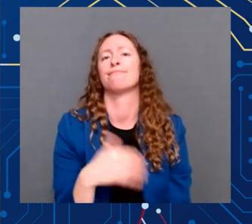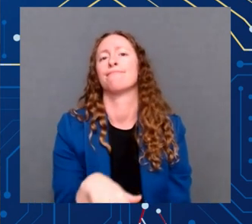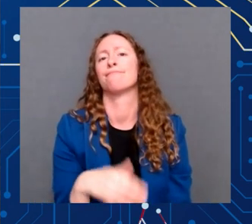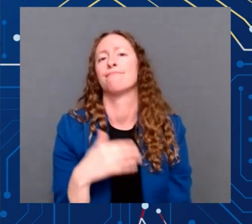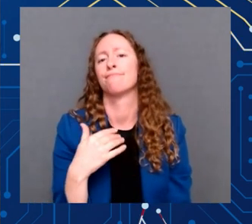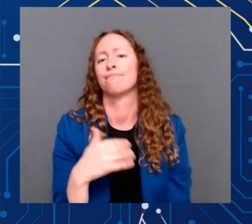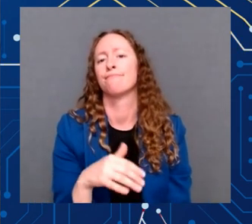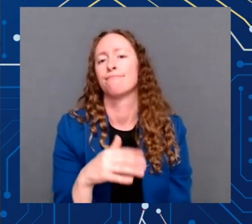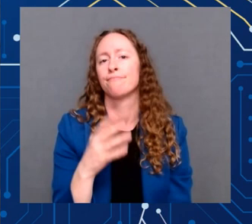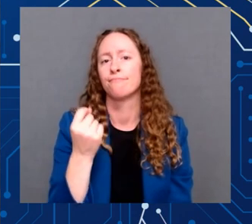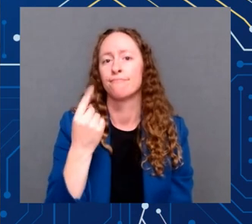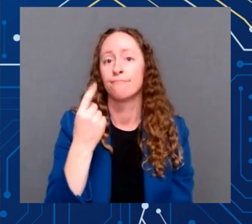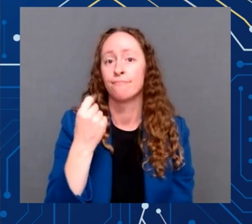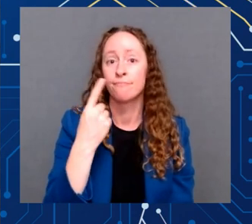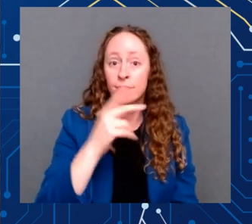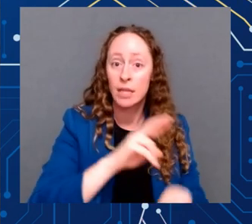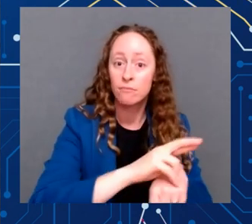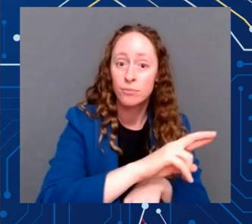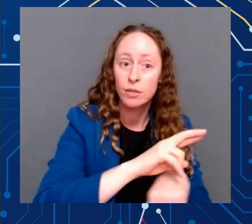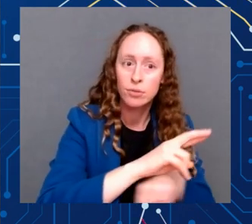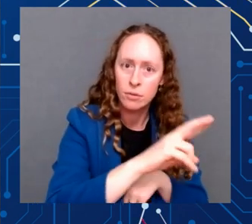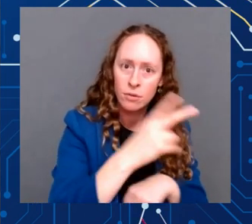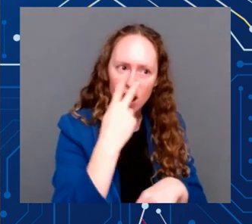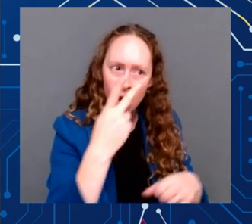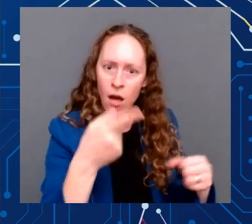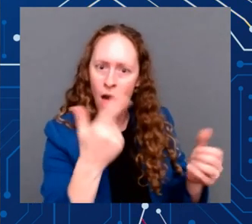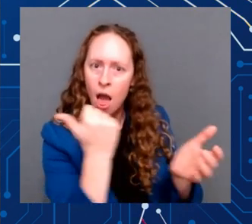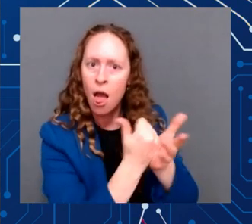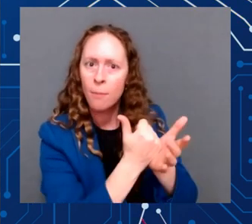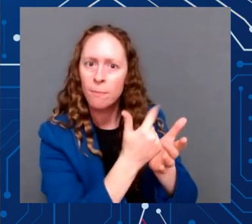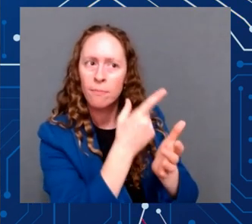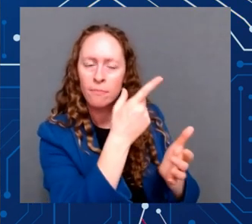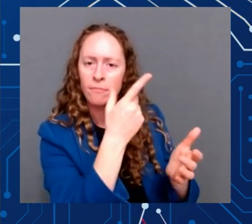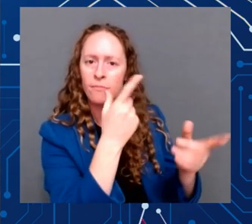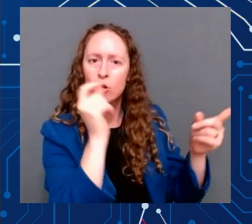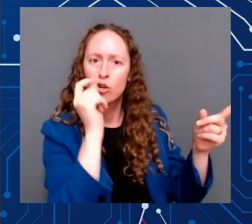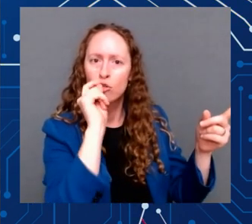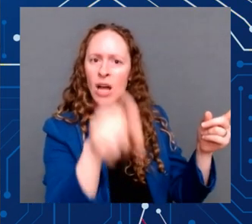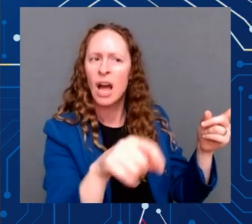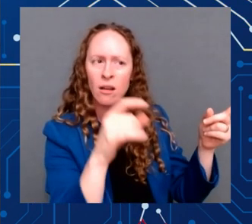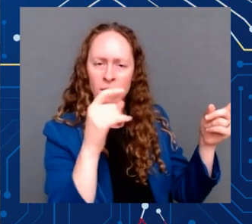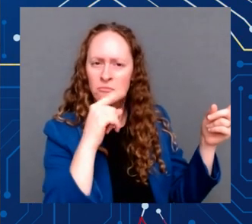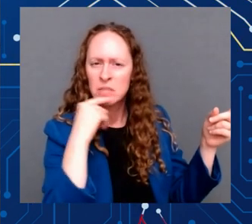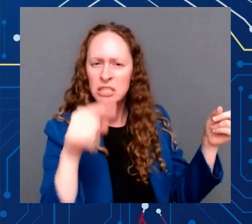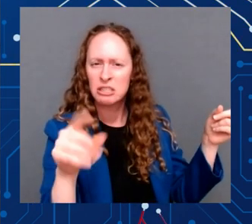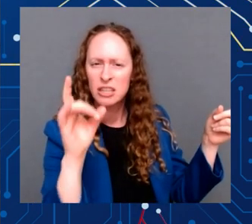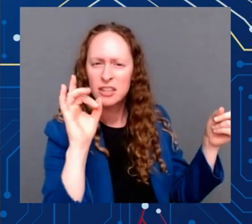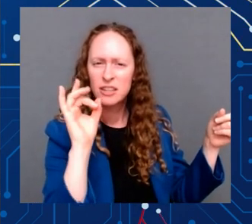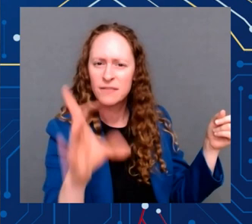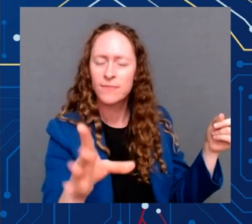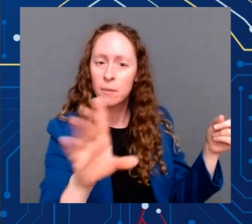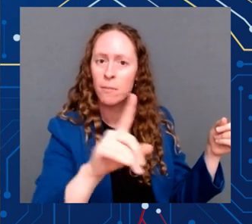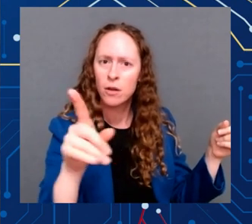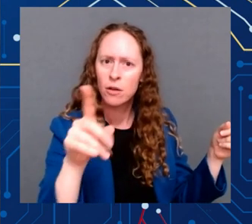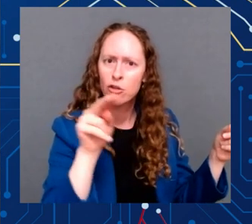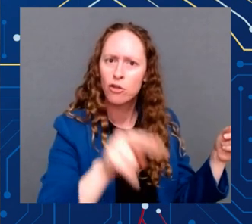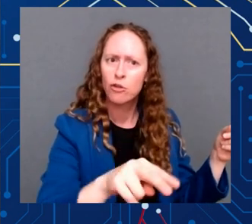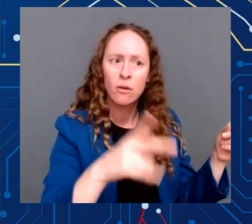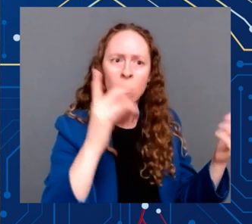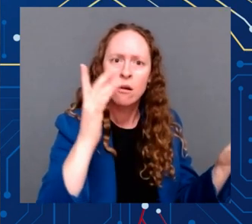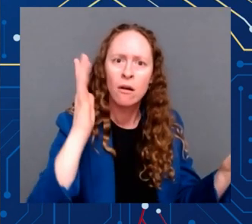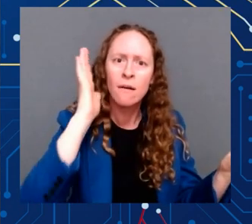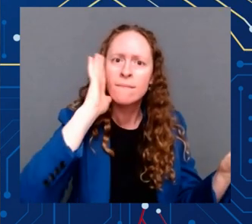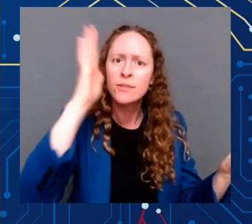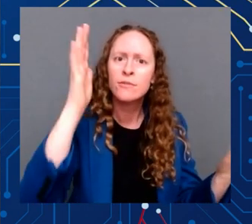going to be even more reliant on advanced chips. Unfortunately, we produce zero percent of these advanced chips now.